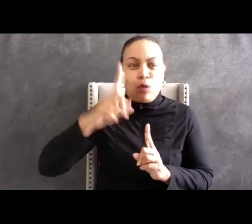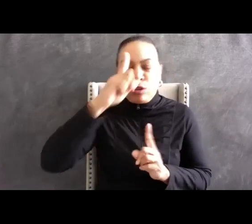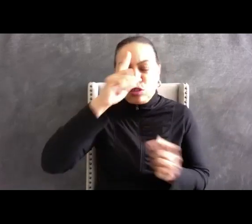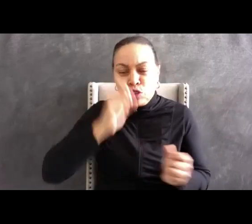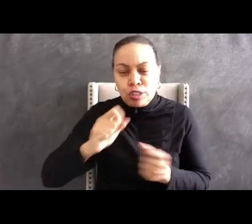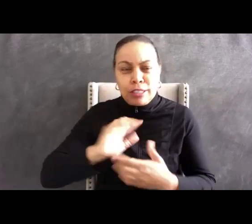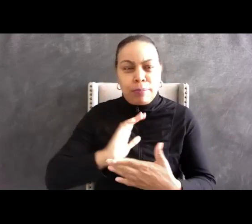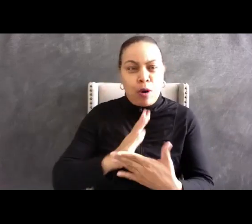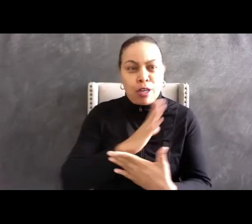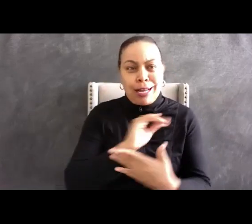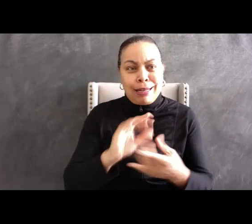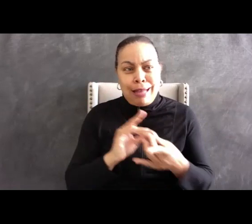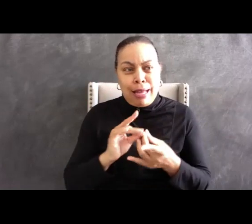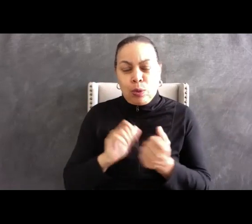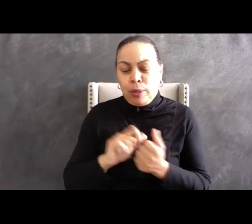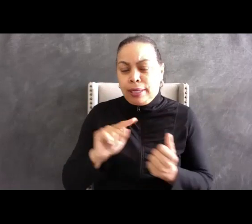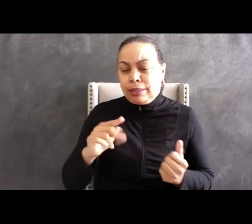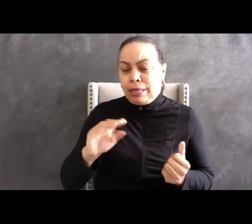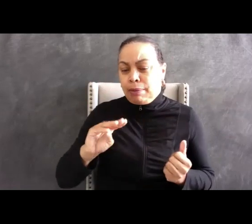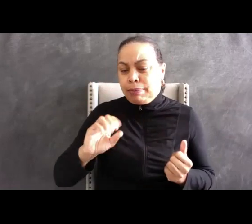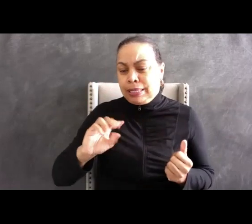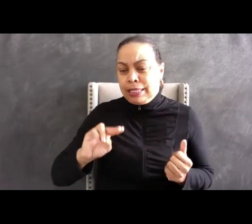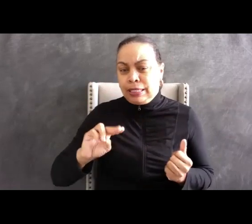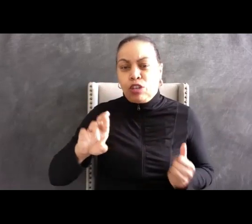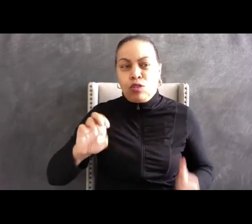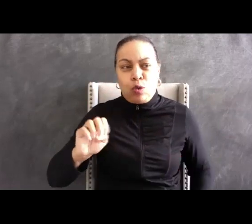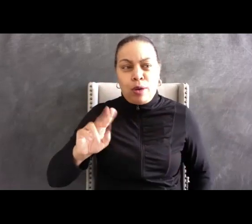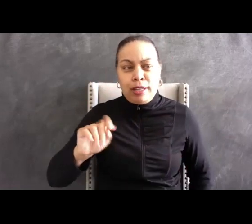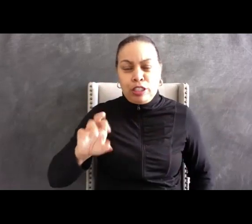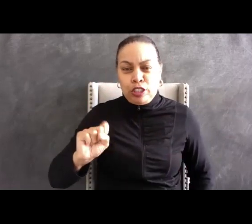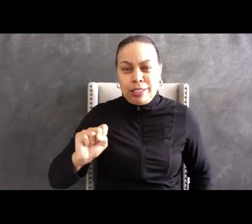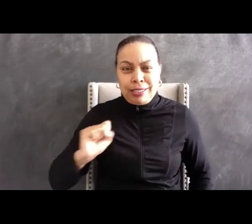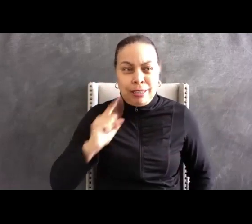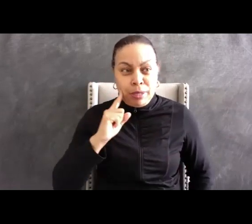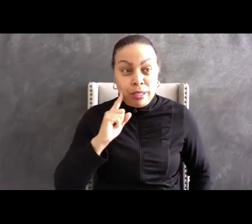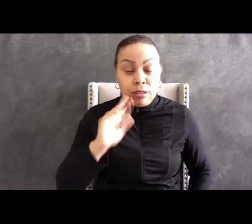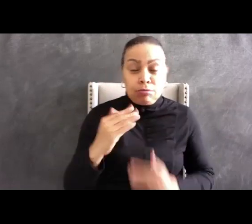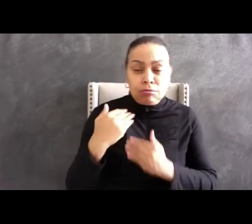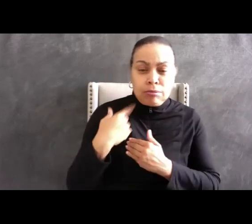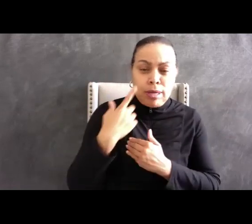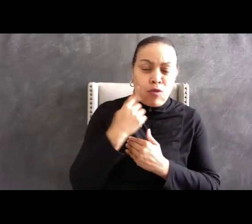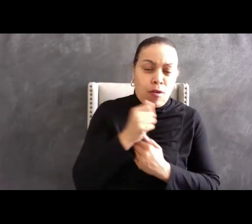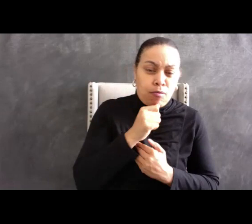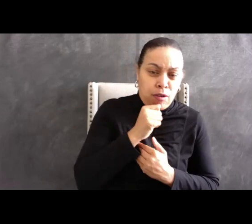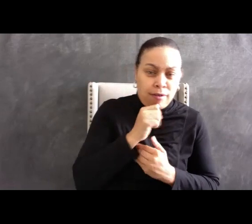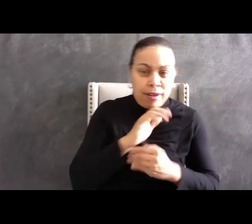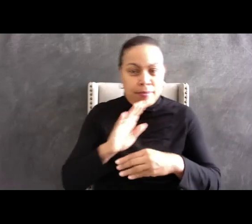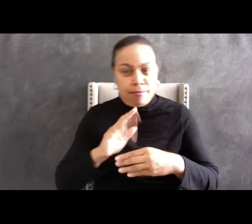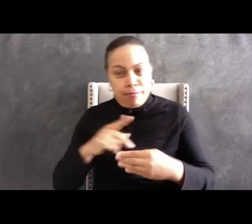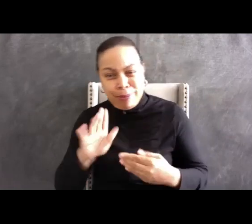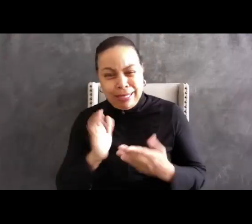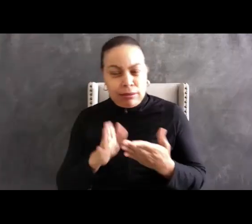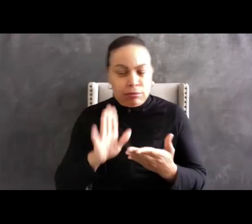Thomson Reuters government. She oversees development and management of private sector partnerships and government,